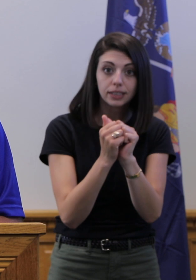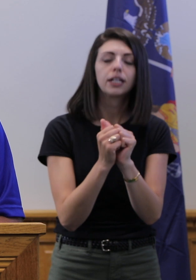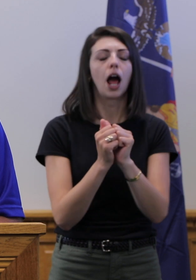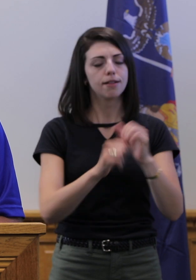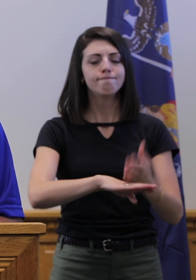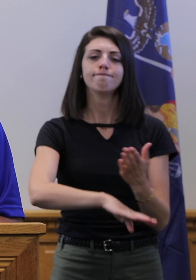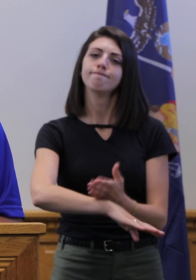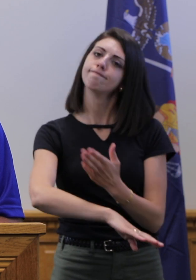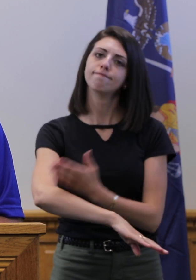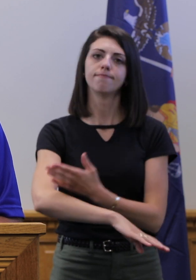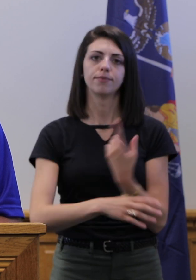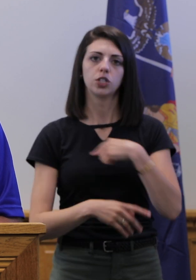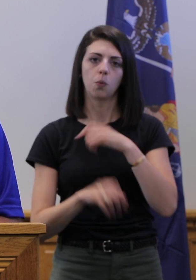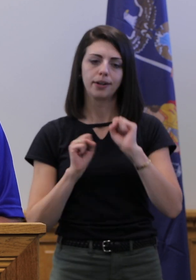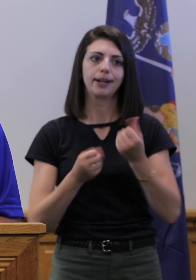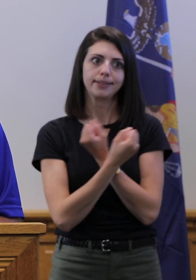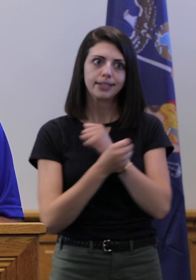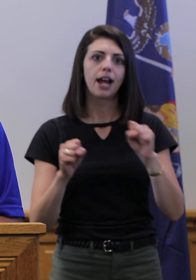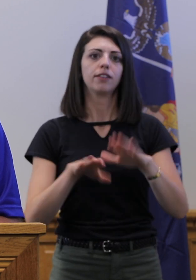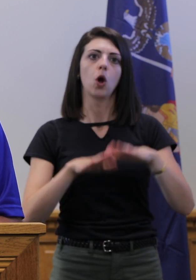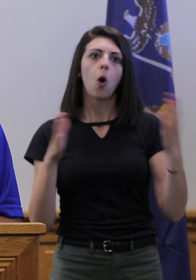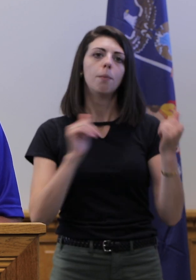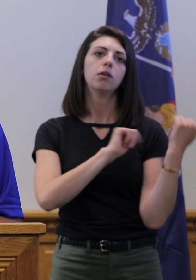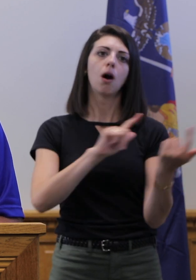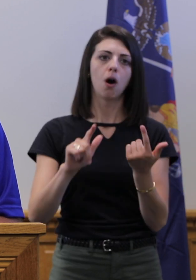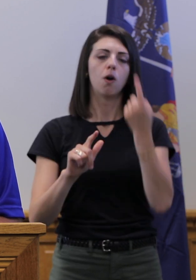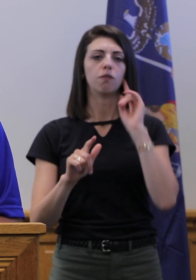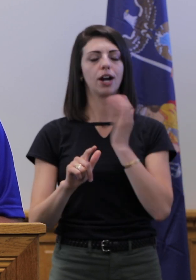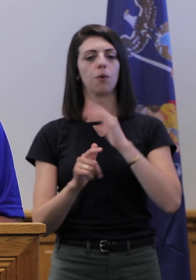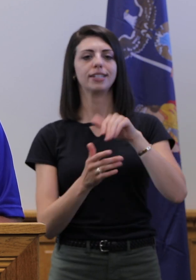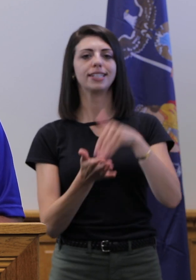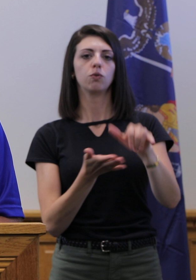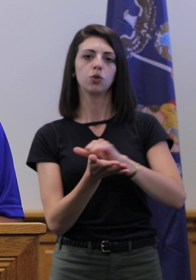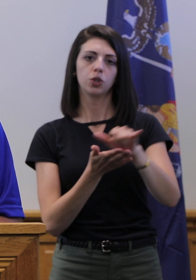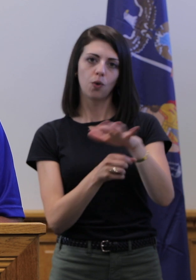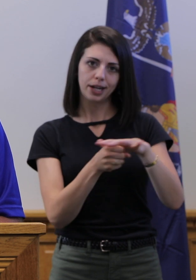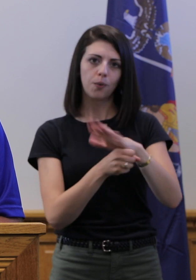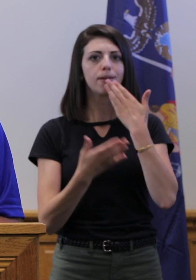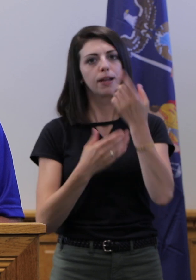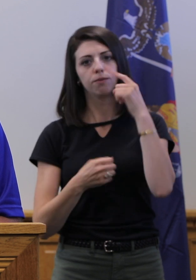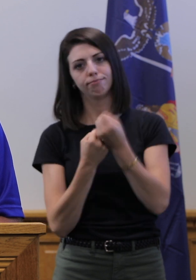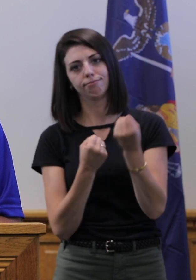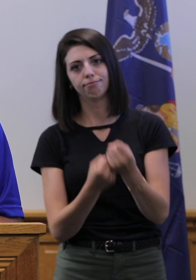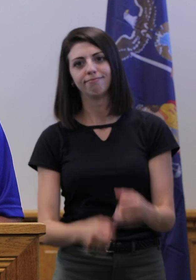as we move forward to safely reopen all of Oswego County and the central New York region. Thank you for your support.